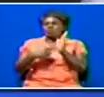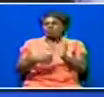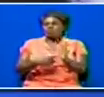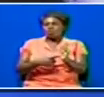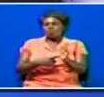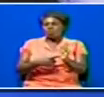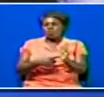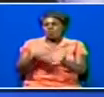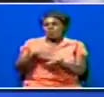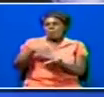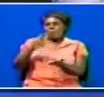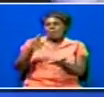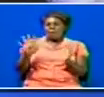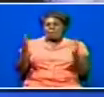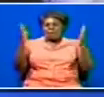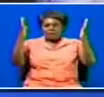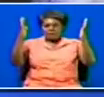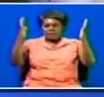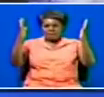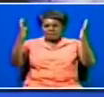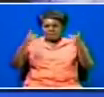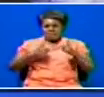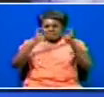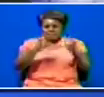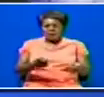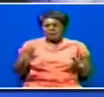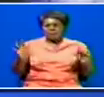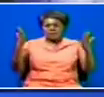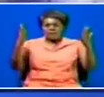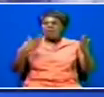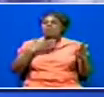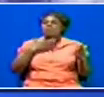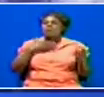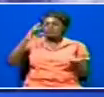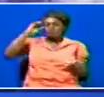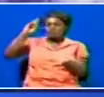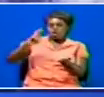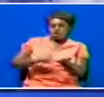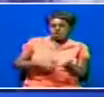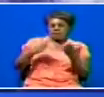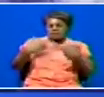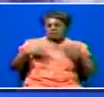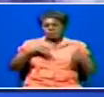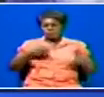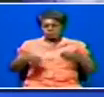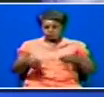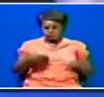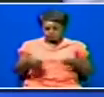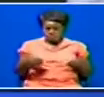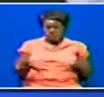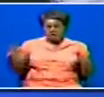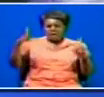Carnival to bring more of this event or the award ceremony that seeks to award people living with disabilities who have